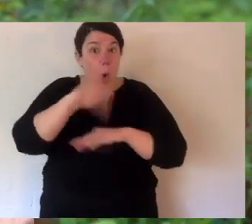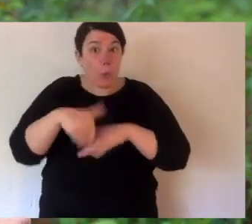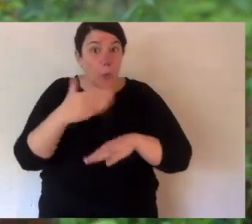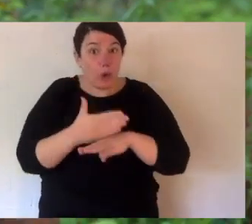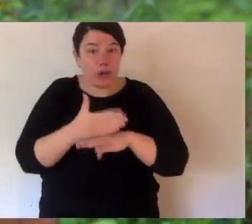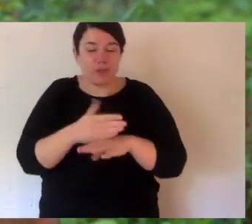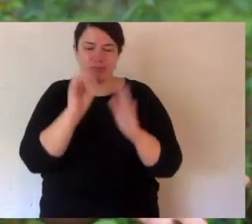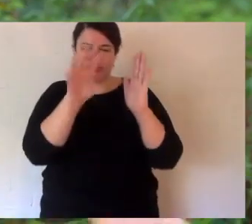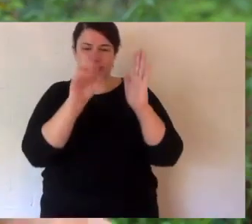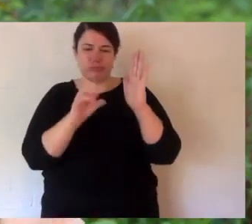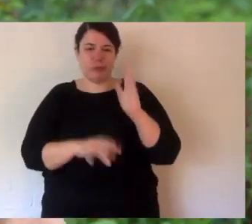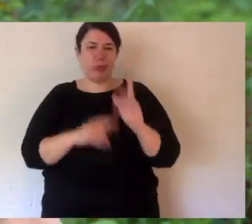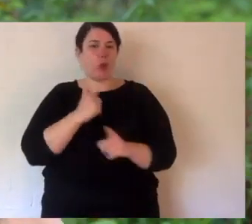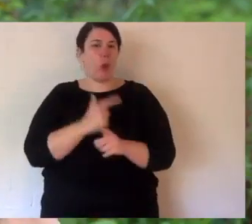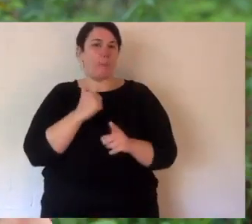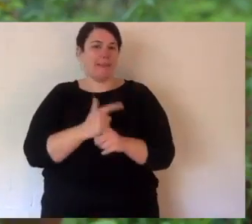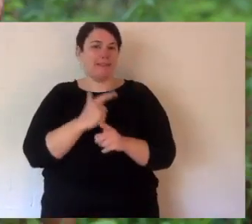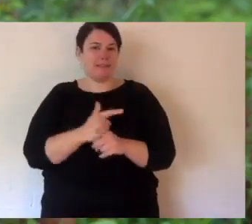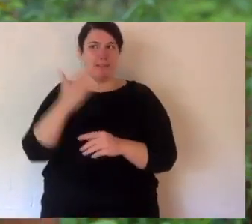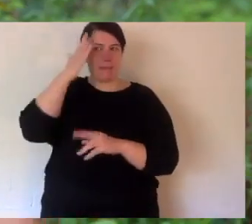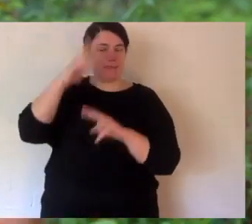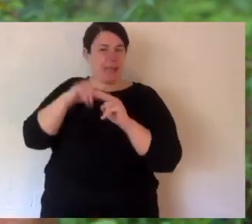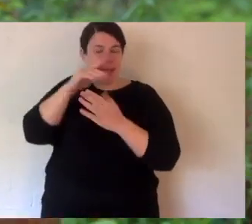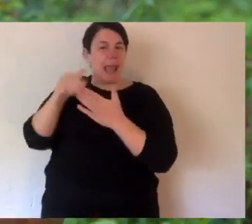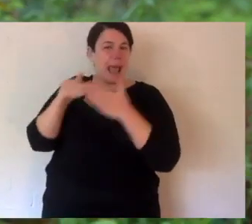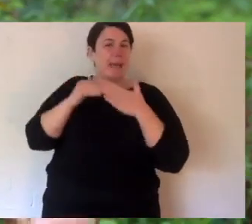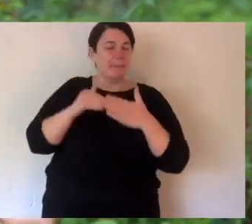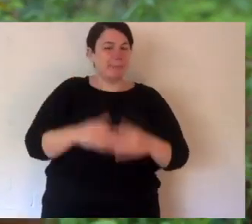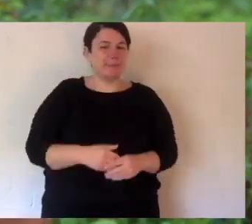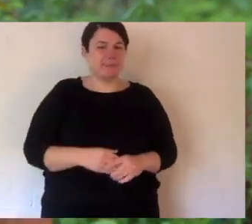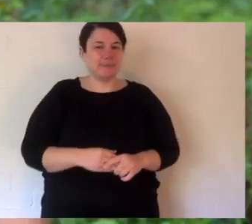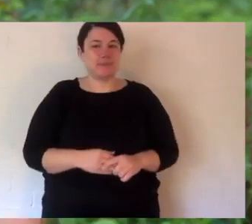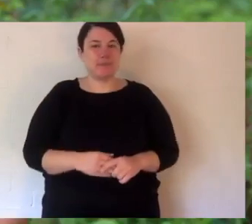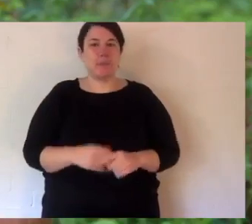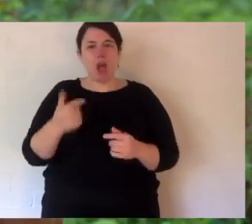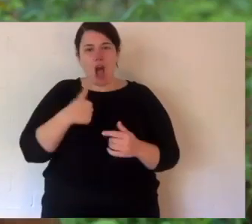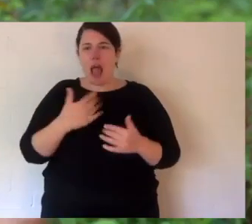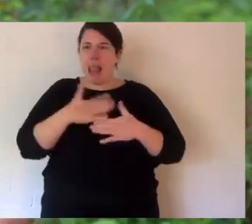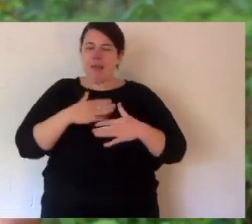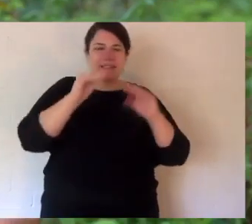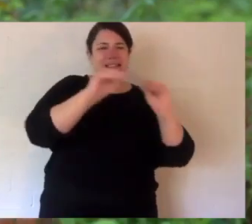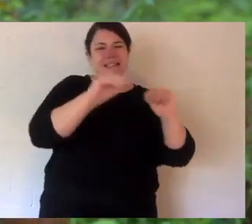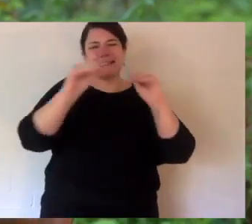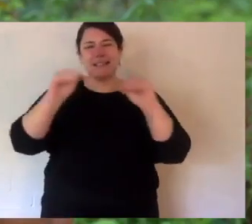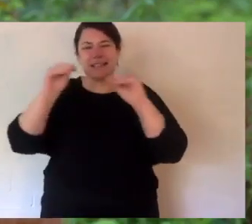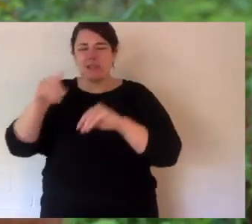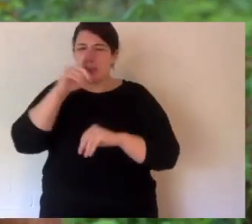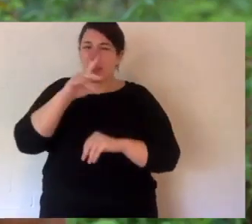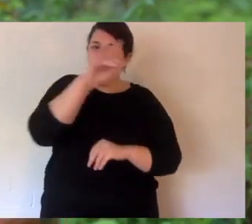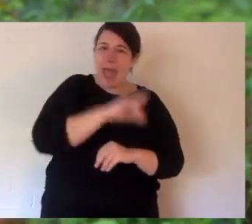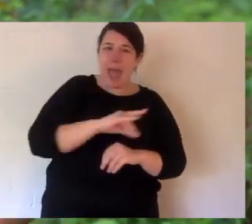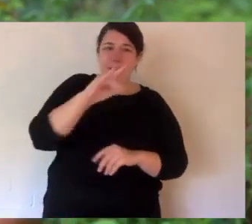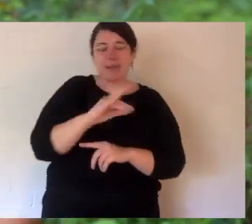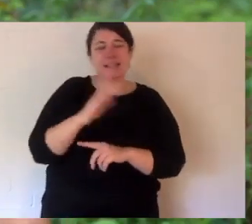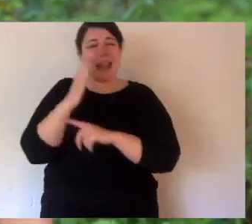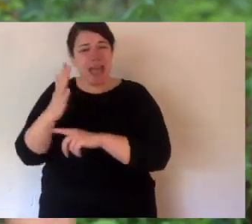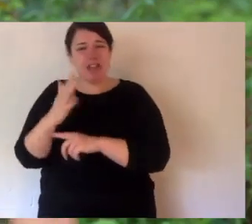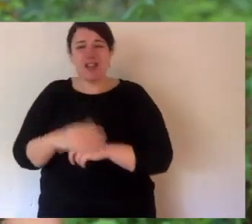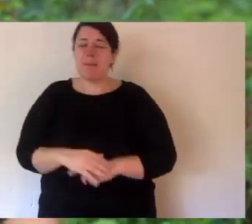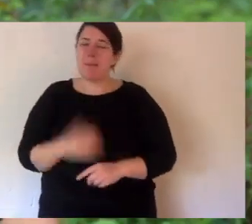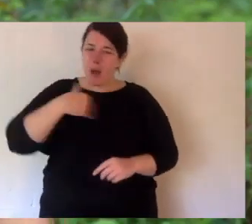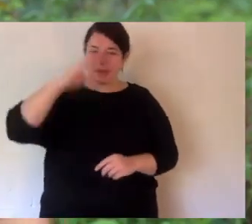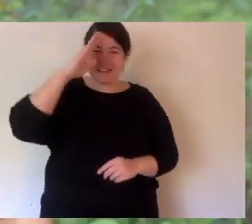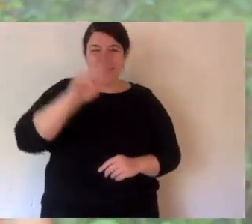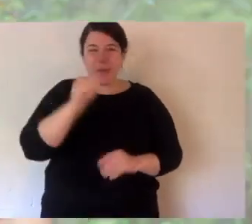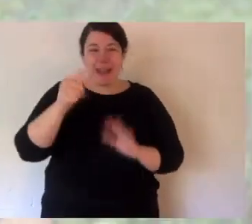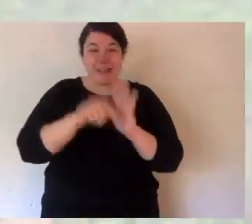your homework, just put it into the comments. This is what I do connecting people with nature and that can't stop. I'll see you